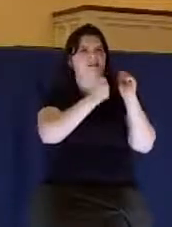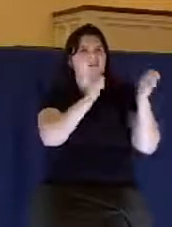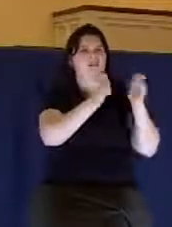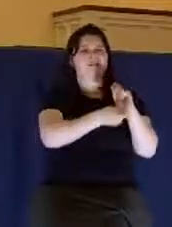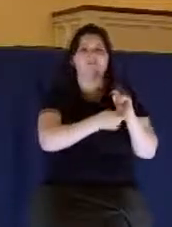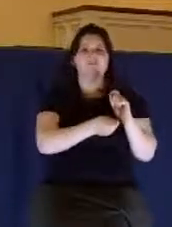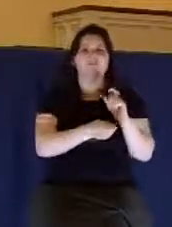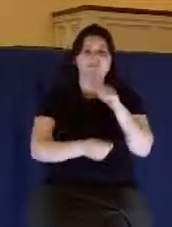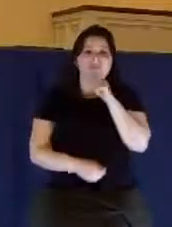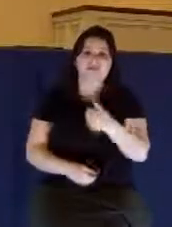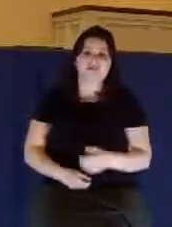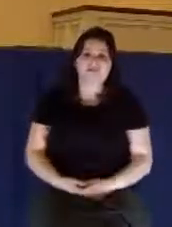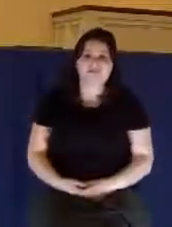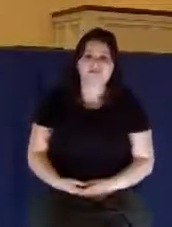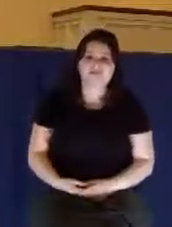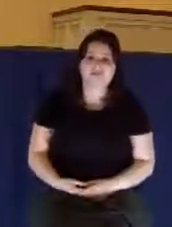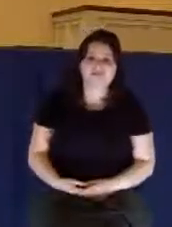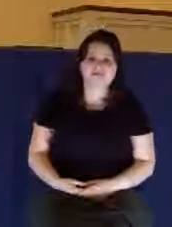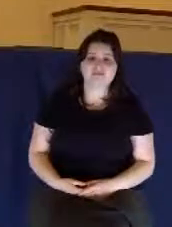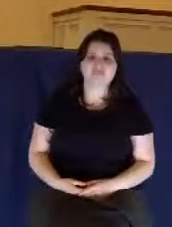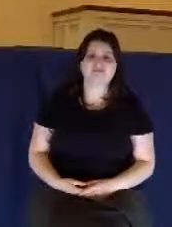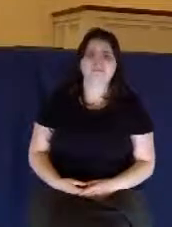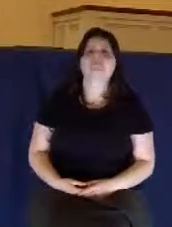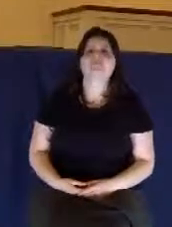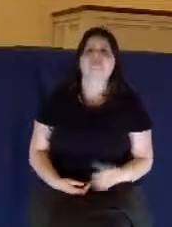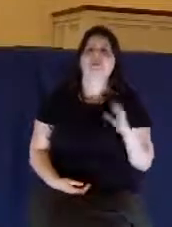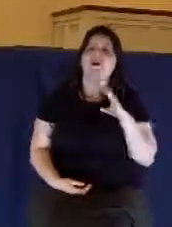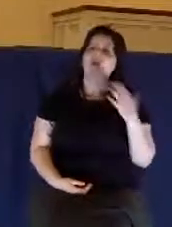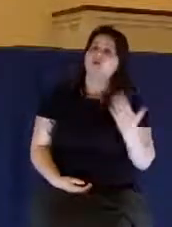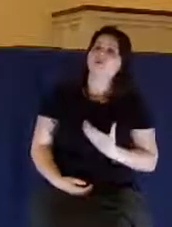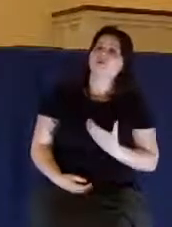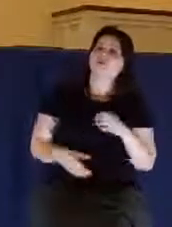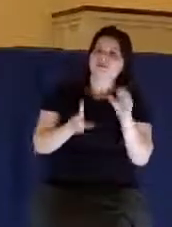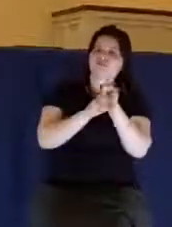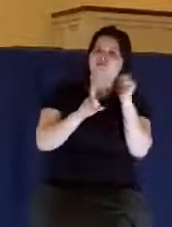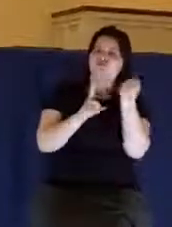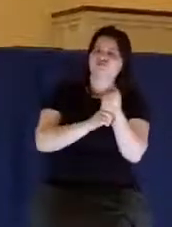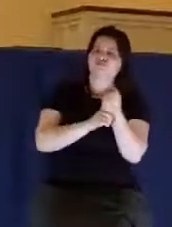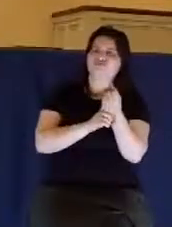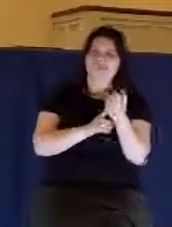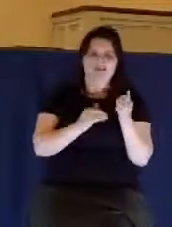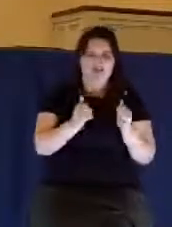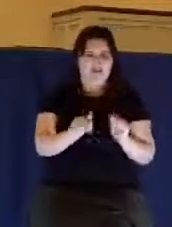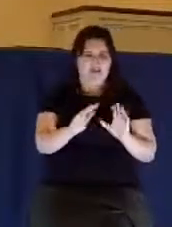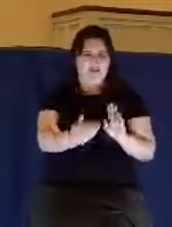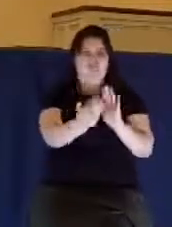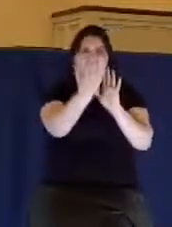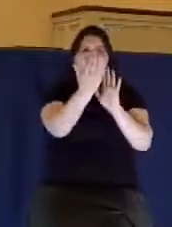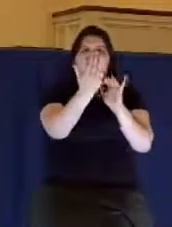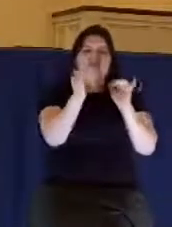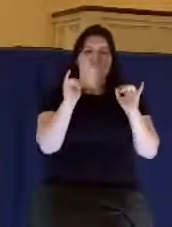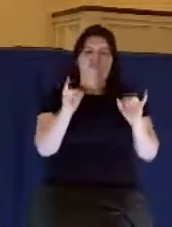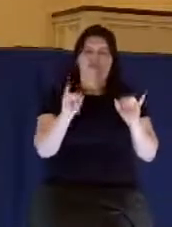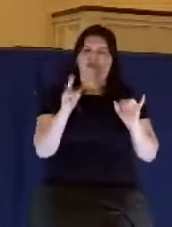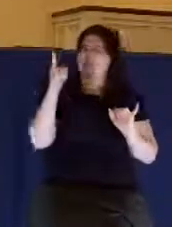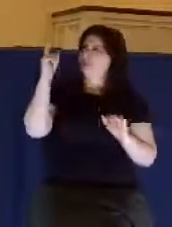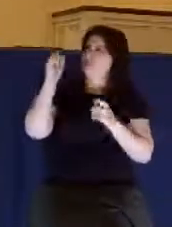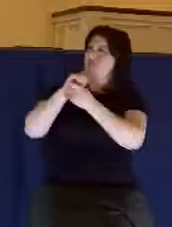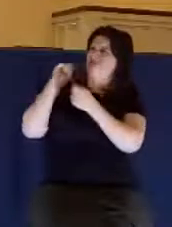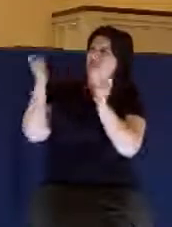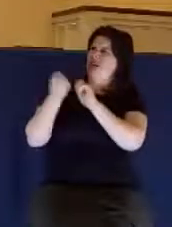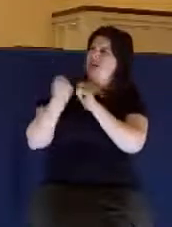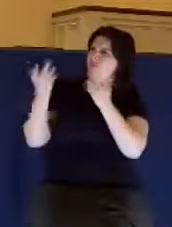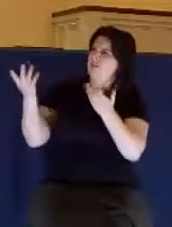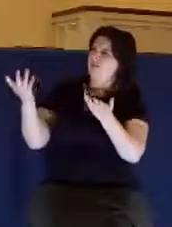at all. And our circumstances may seem to us to make it appear as if God has changed,